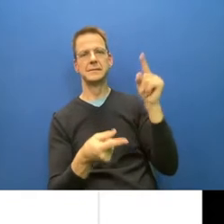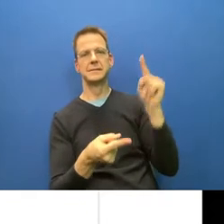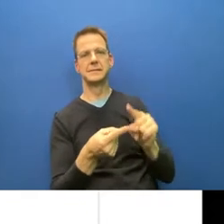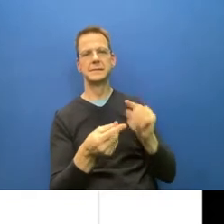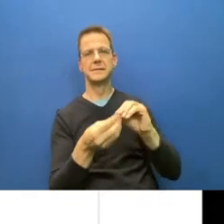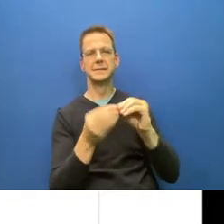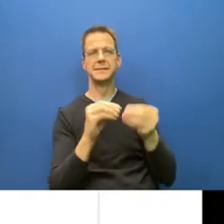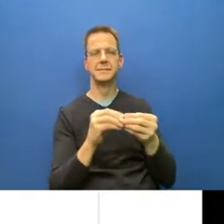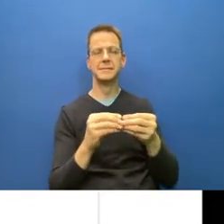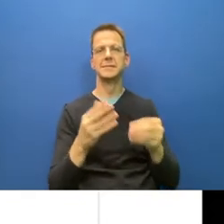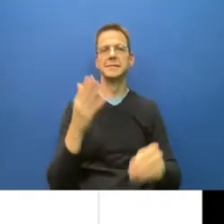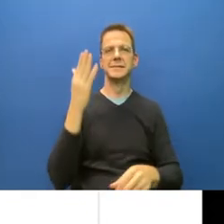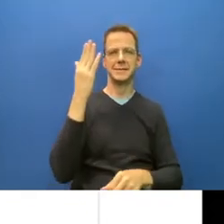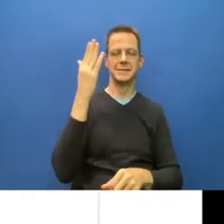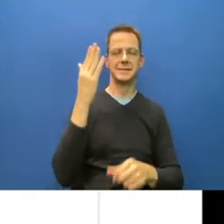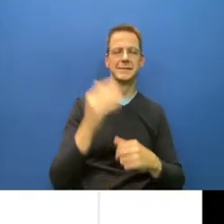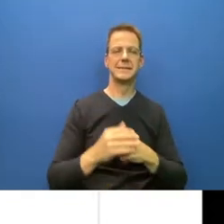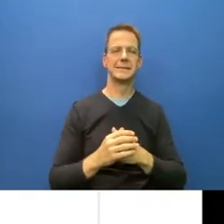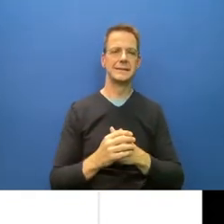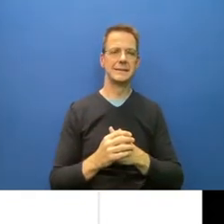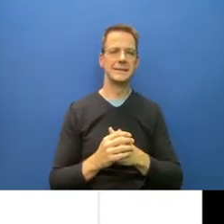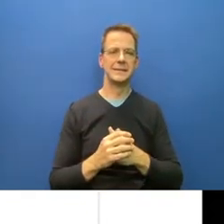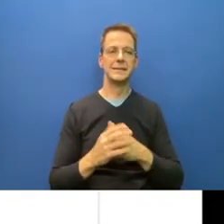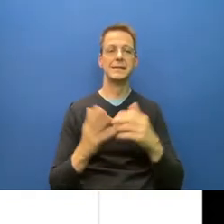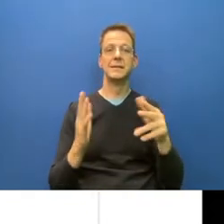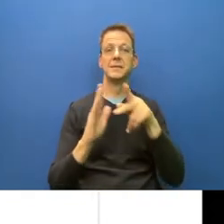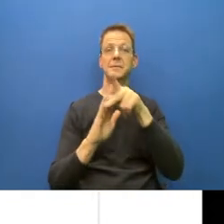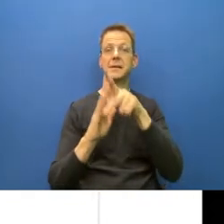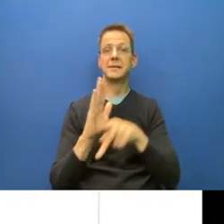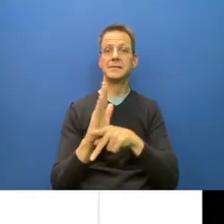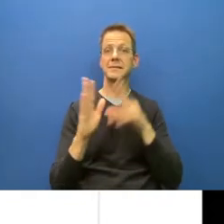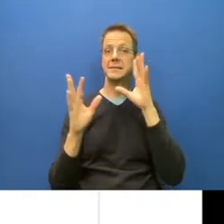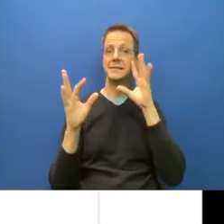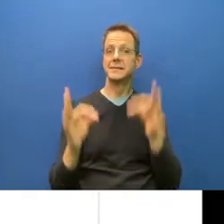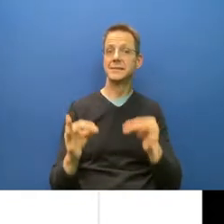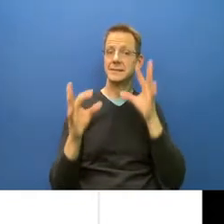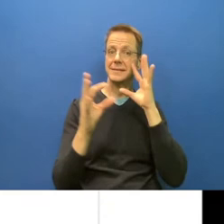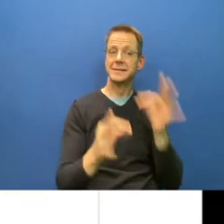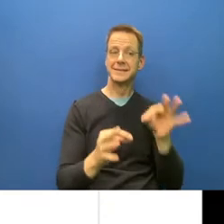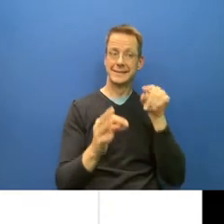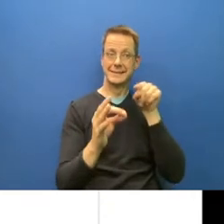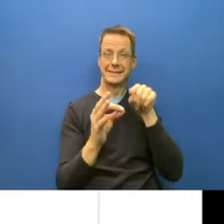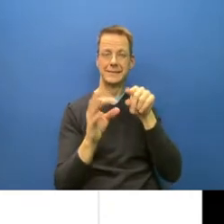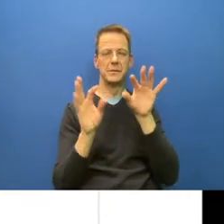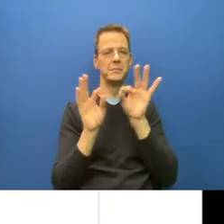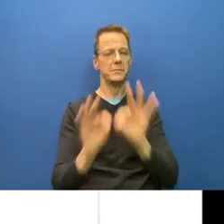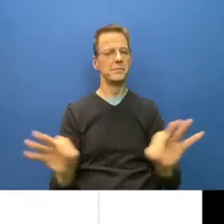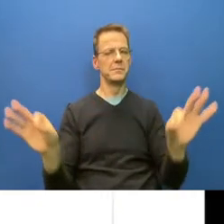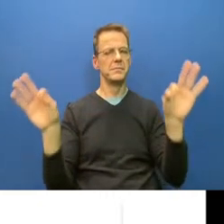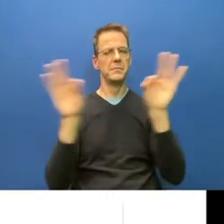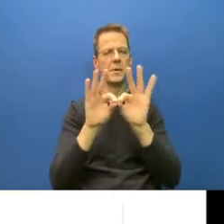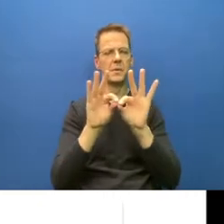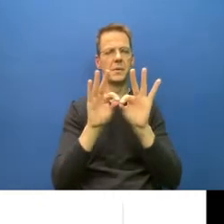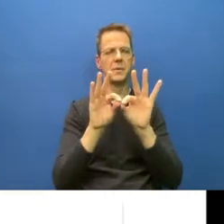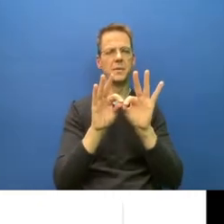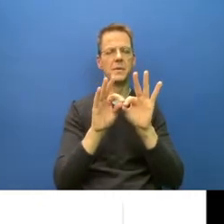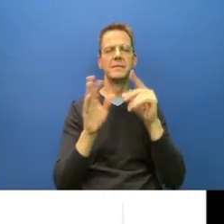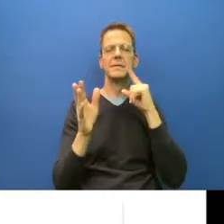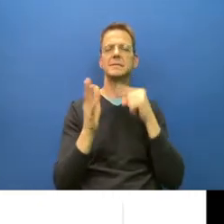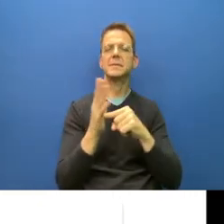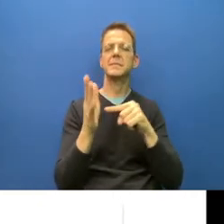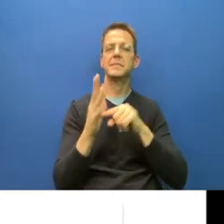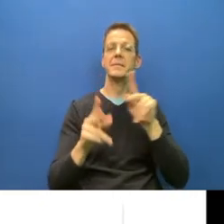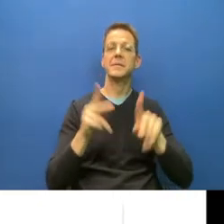do matter. I see often online people, you know, taught the example of Sweden. But, you know, we have half the death rate of Sweden in Ontario.